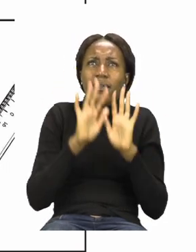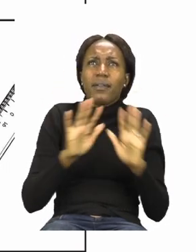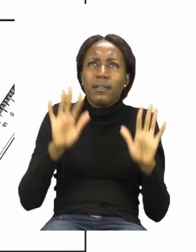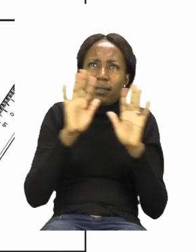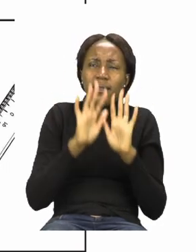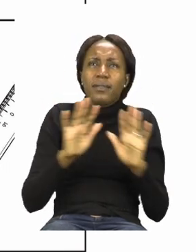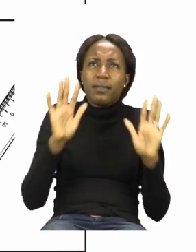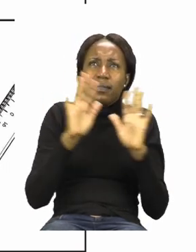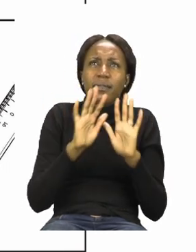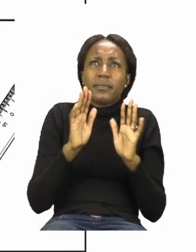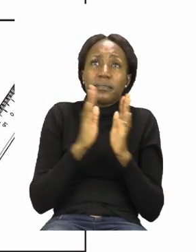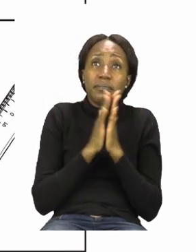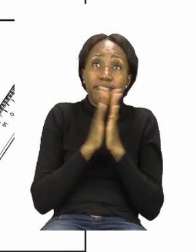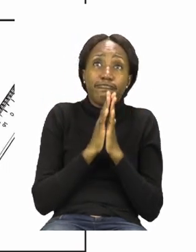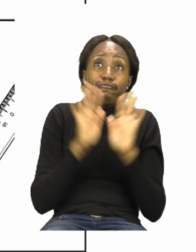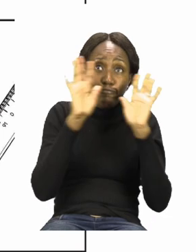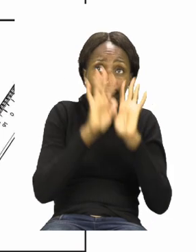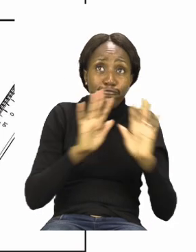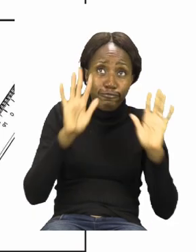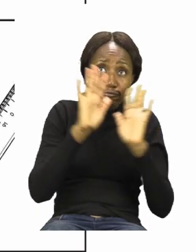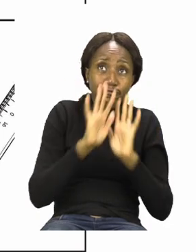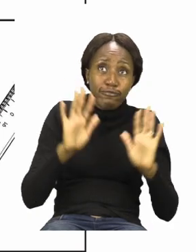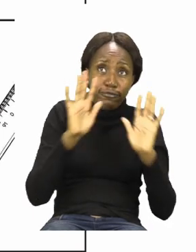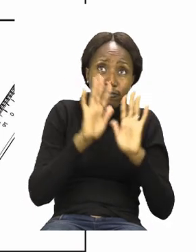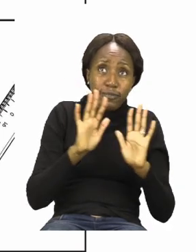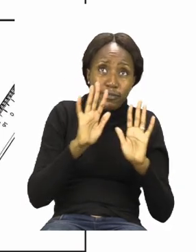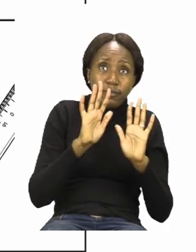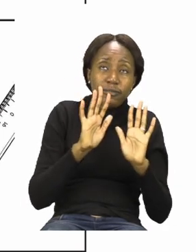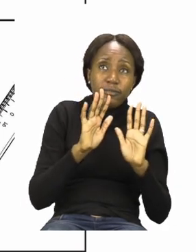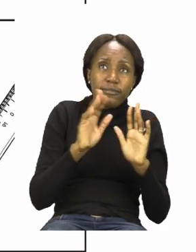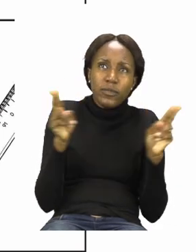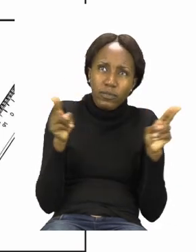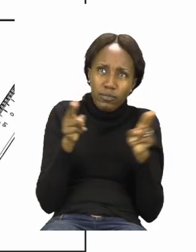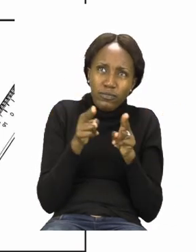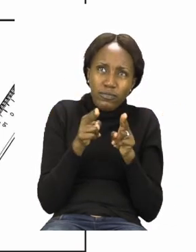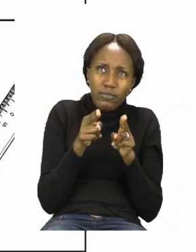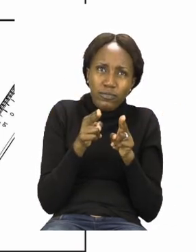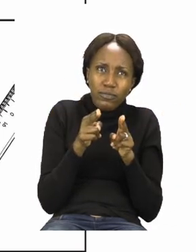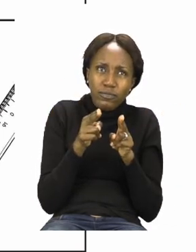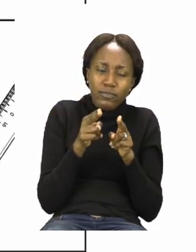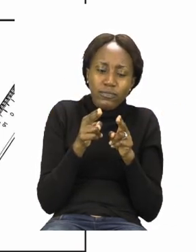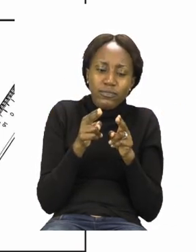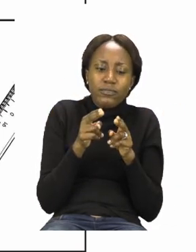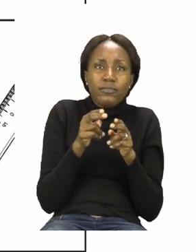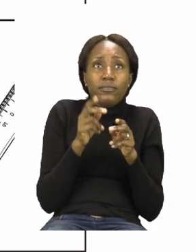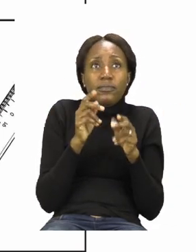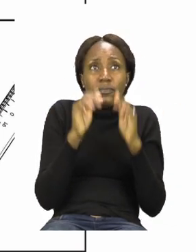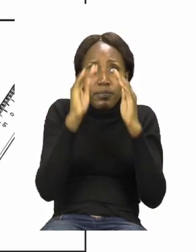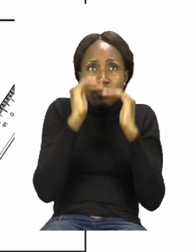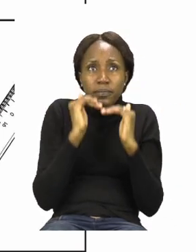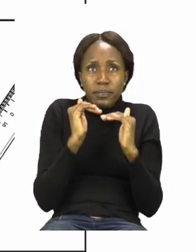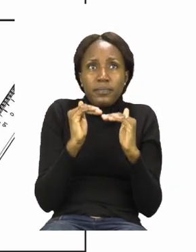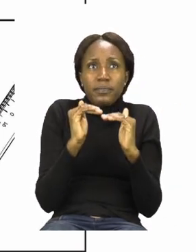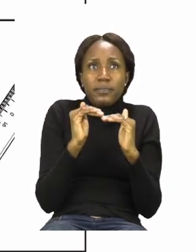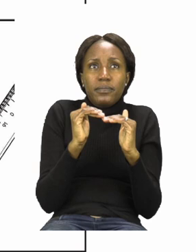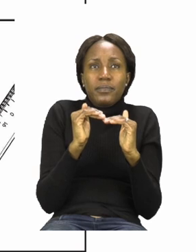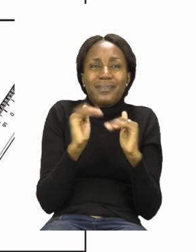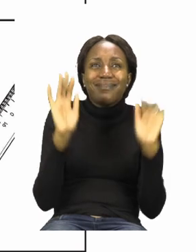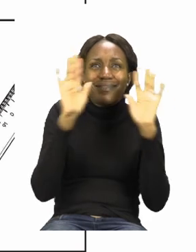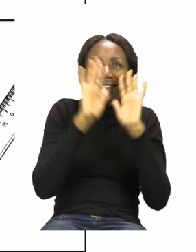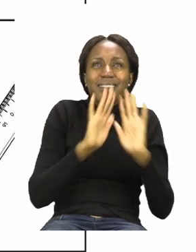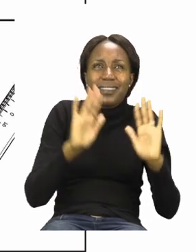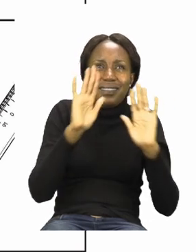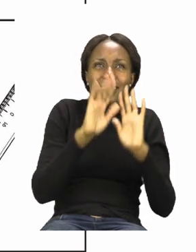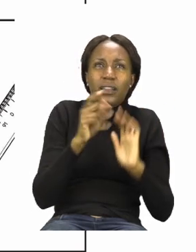Please try to stay inside the lines. The next thing you are going to do is to colour in the